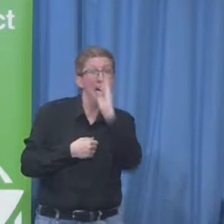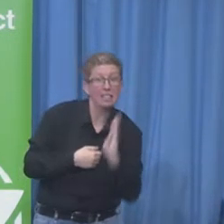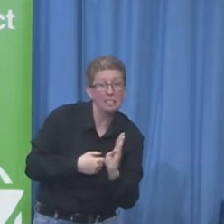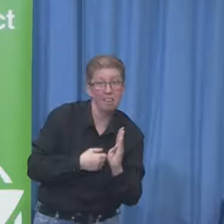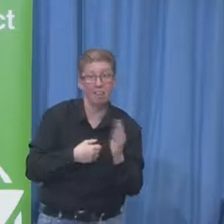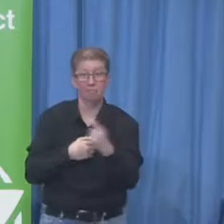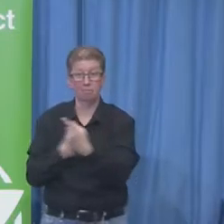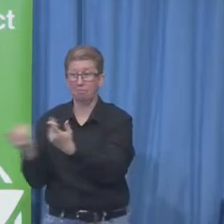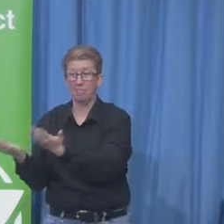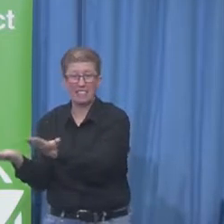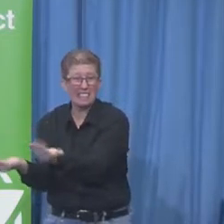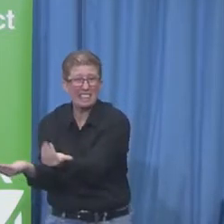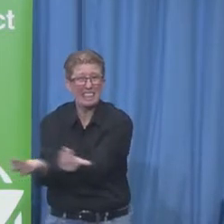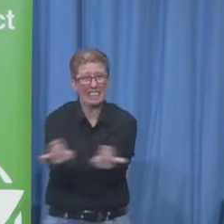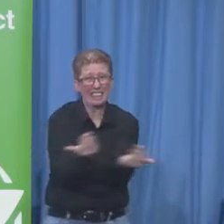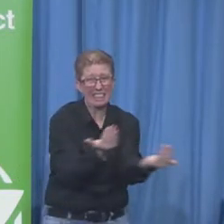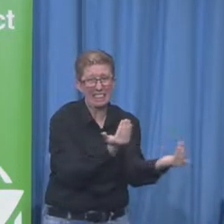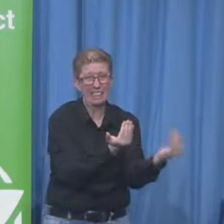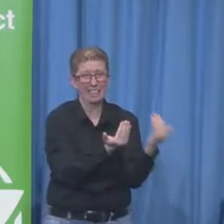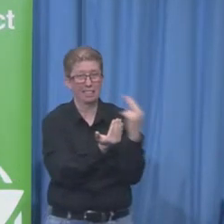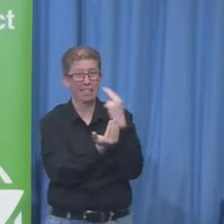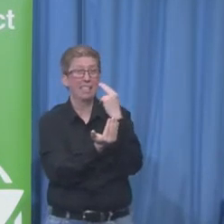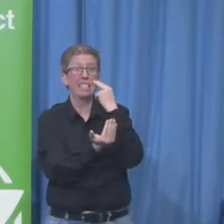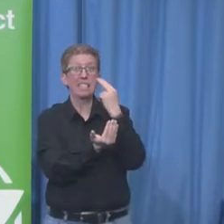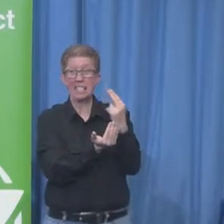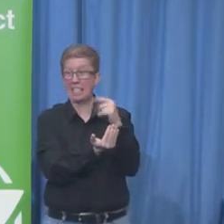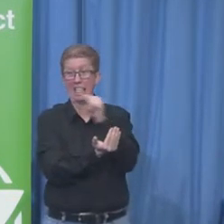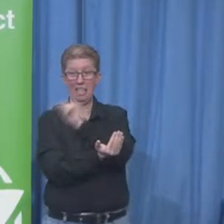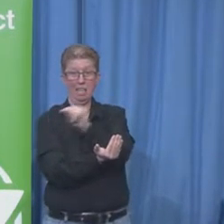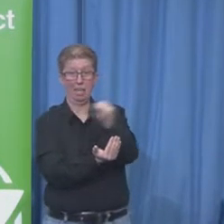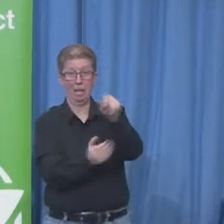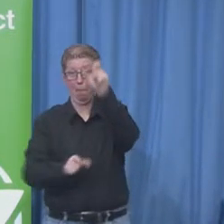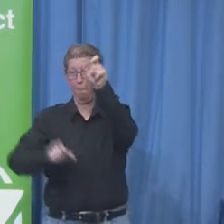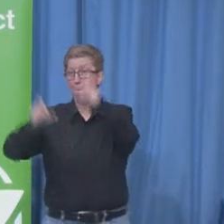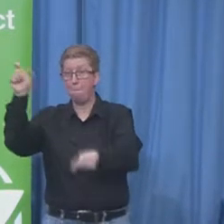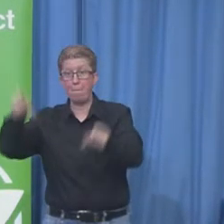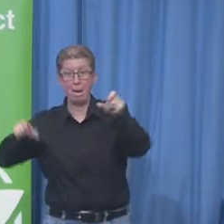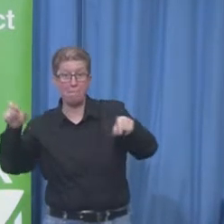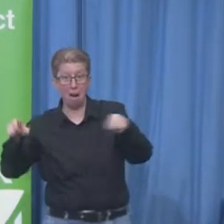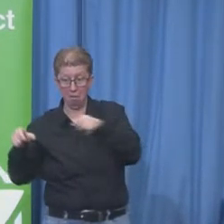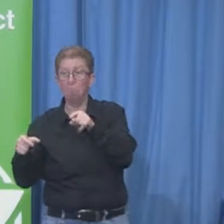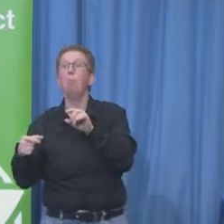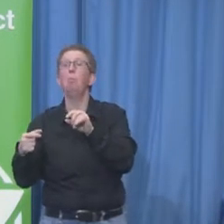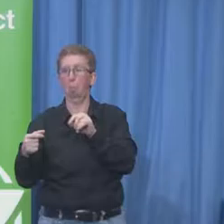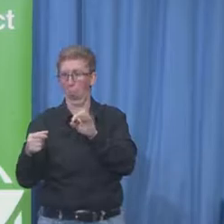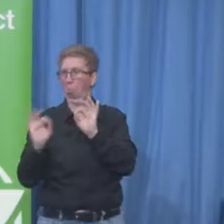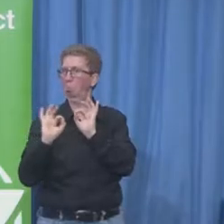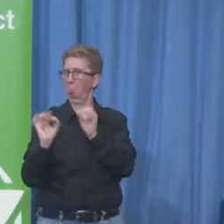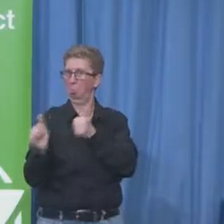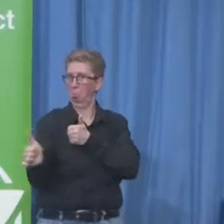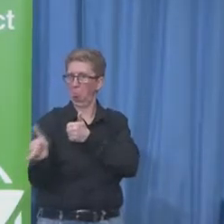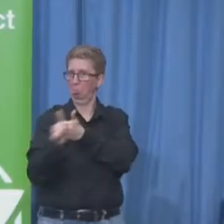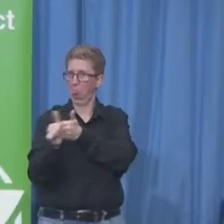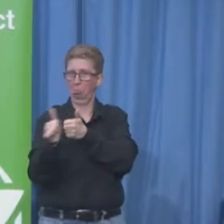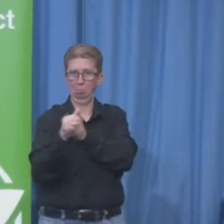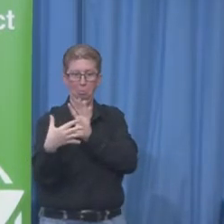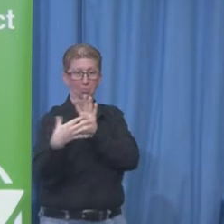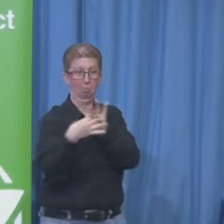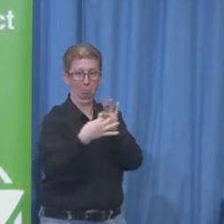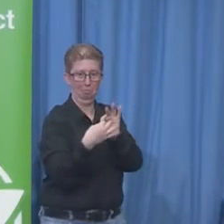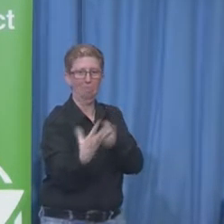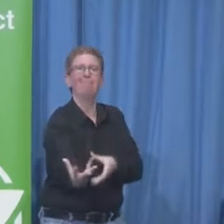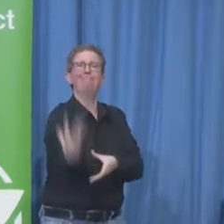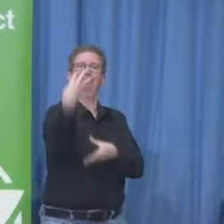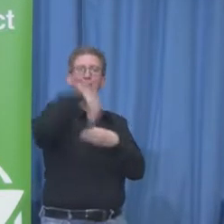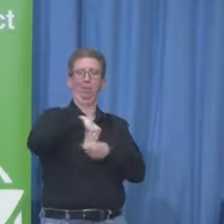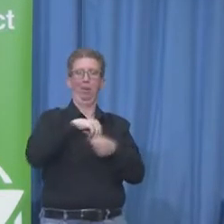We identified positions. We hired them into jobs. We let them work virtually. And the results were amazing.